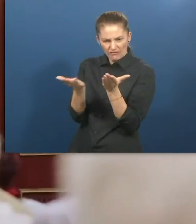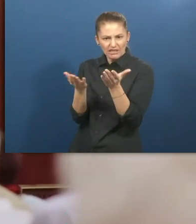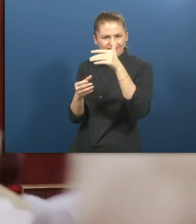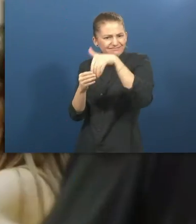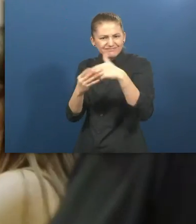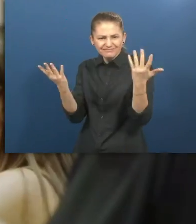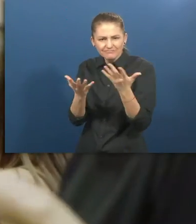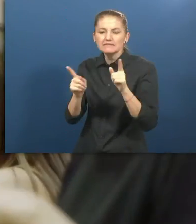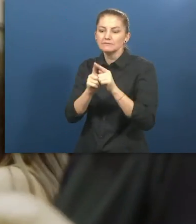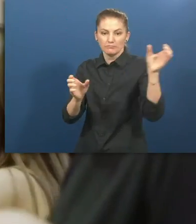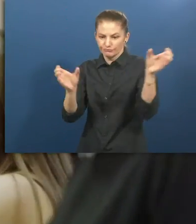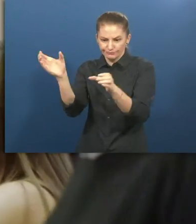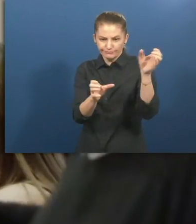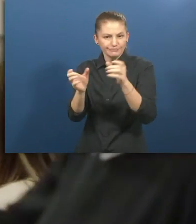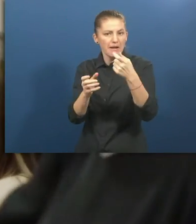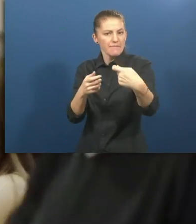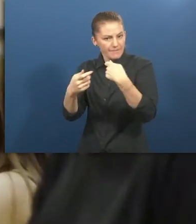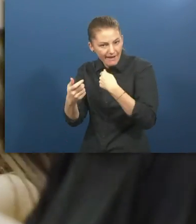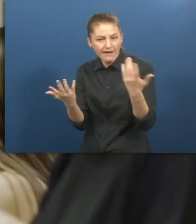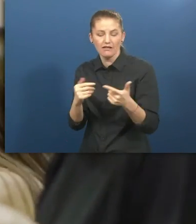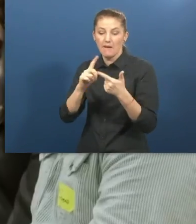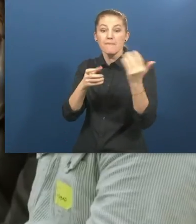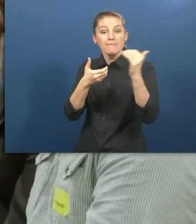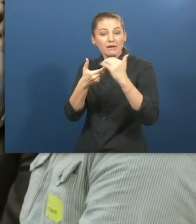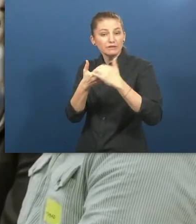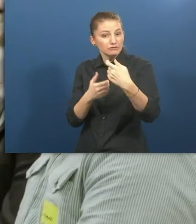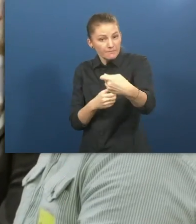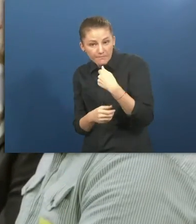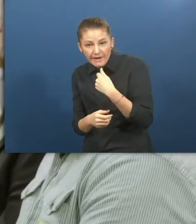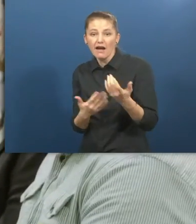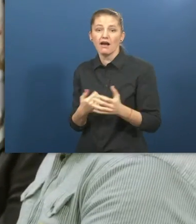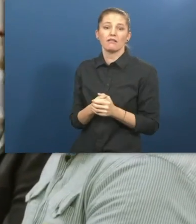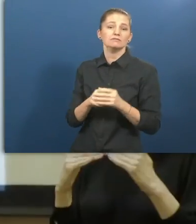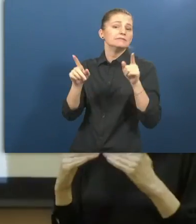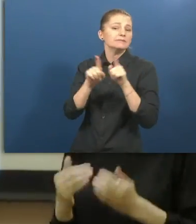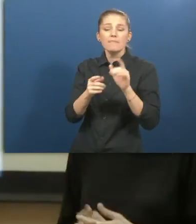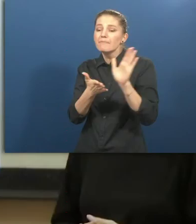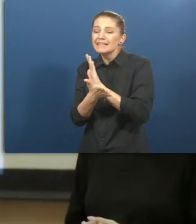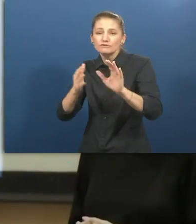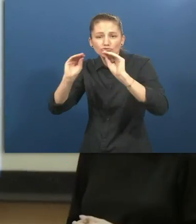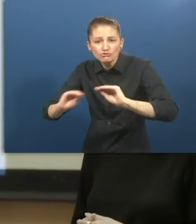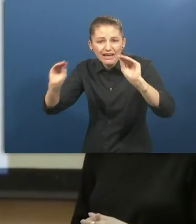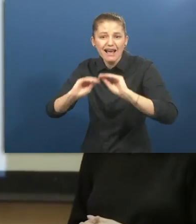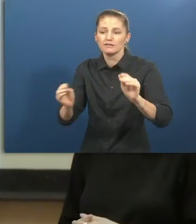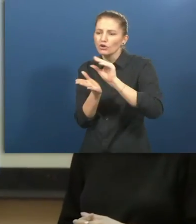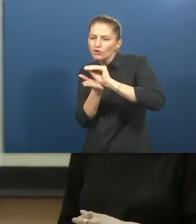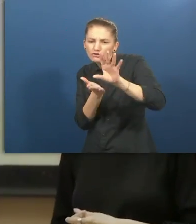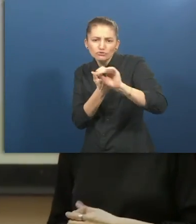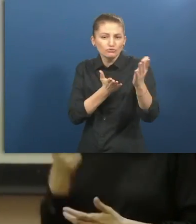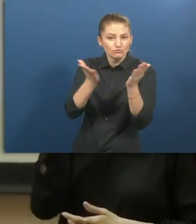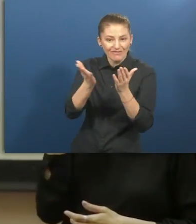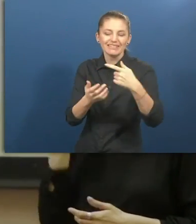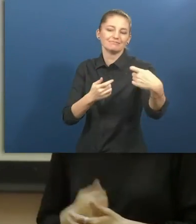recruitment commissions, membership subscriptions thanks to our job board, business trainings and also